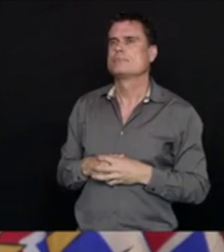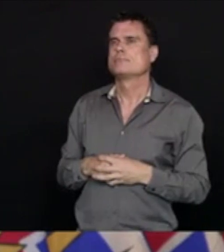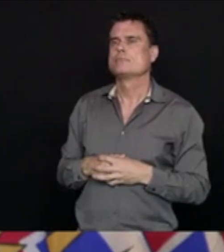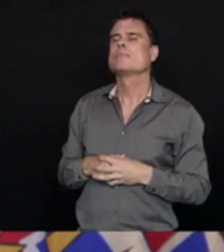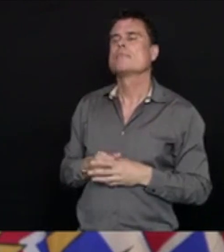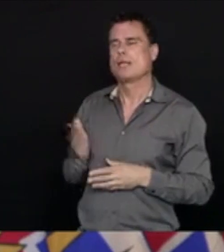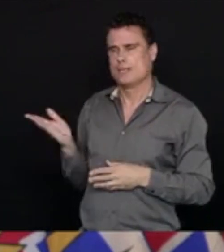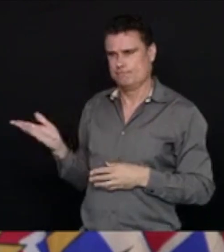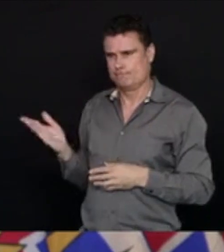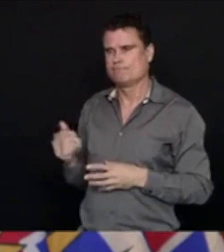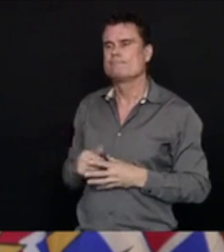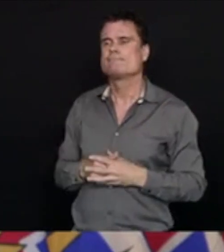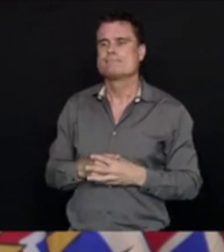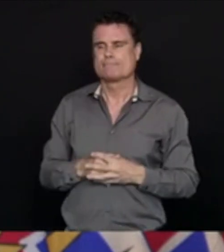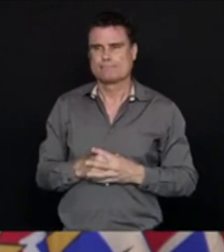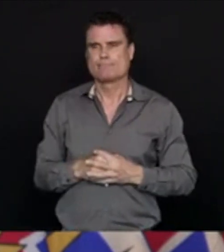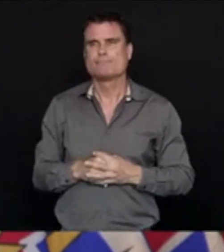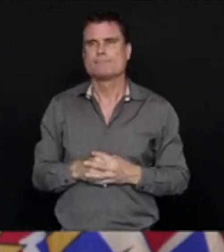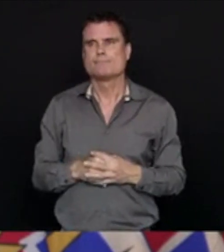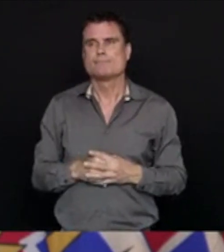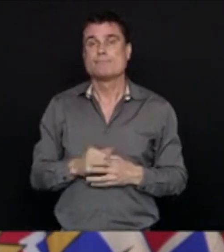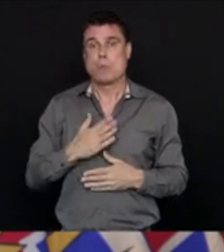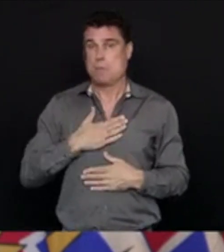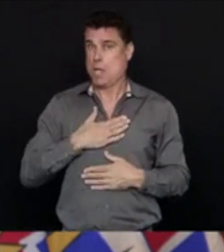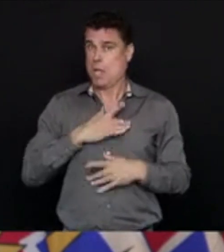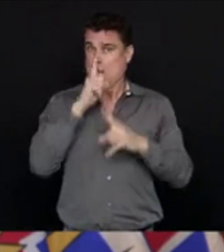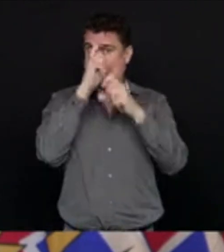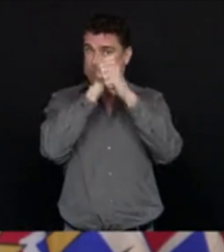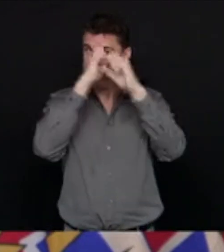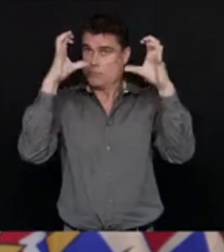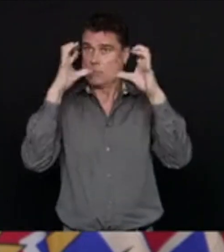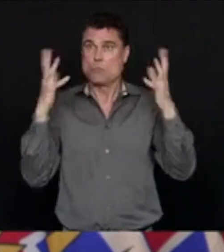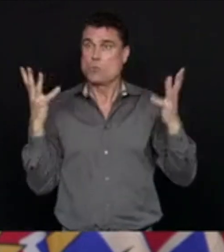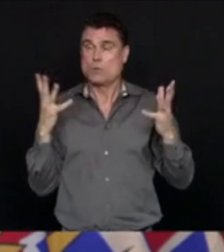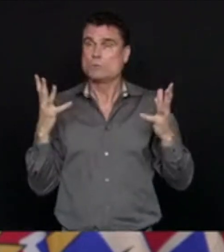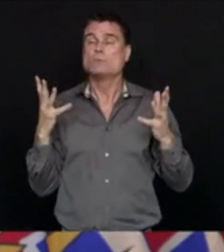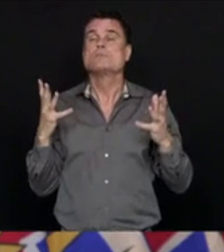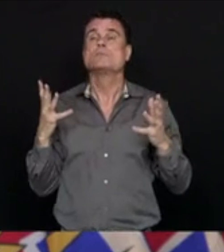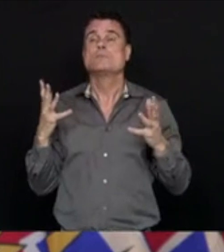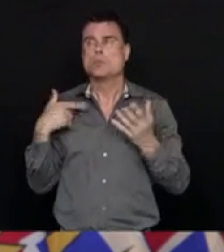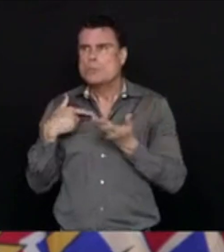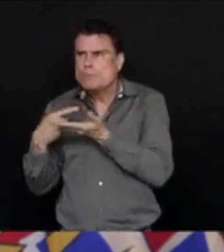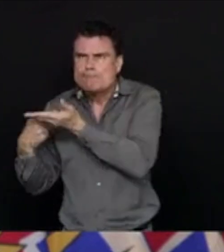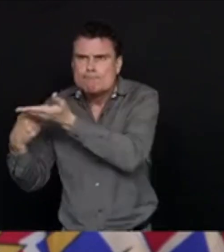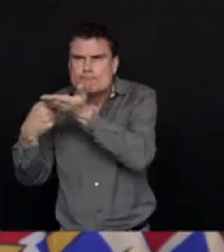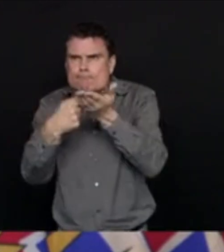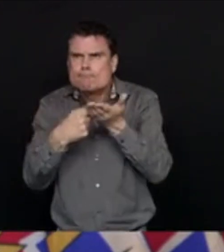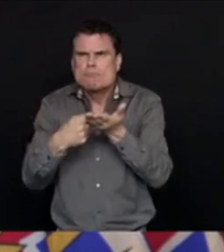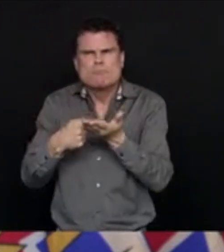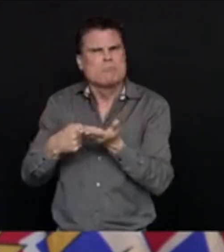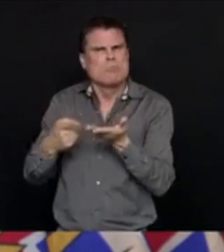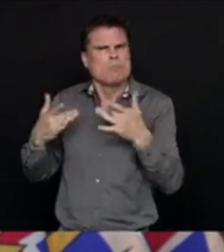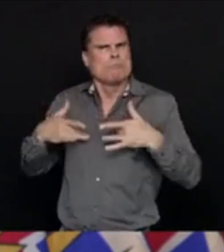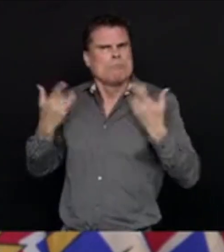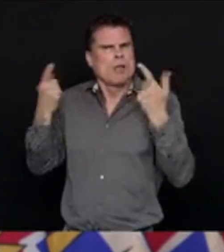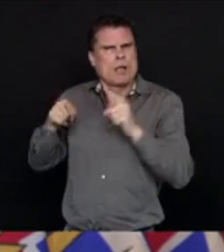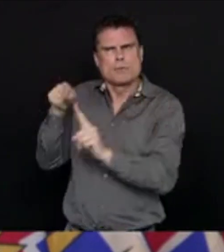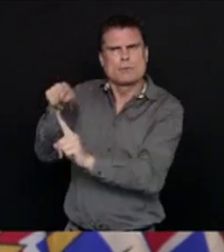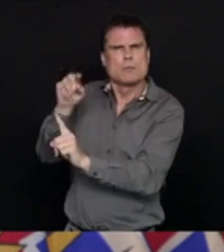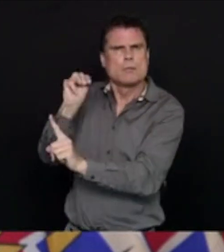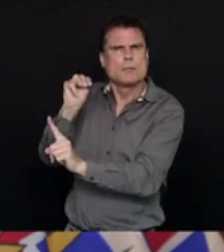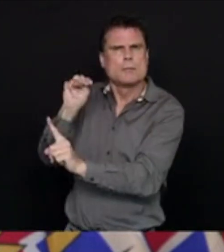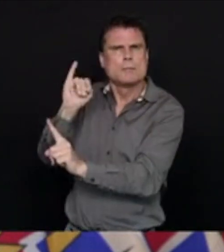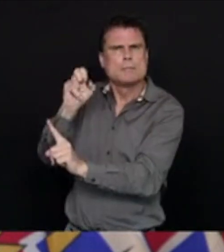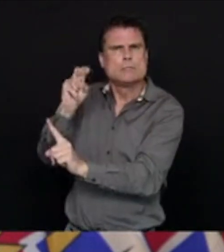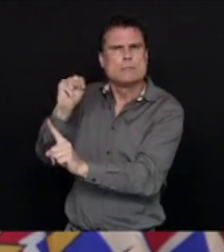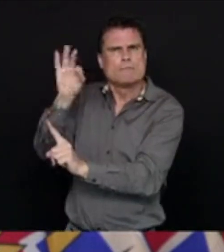From my understanding and discussions around what was going on at mission, that there had been quite a lot of transmission before it